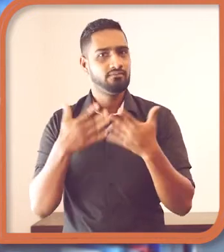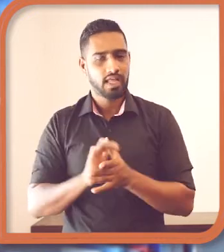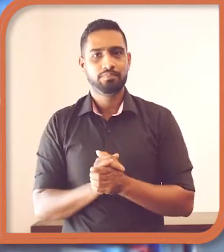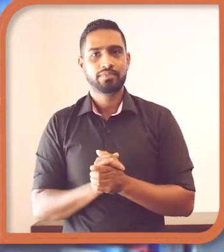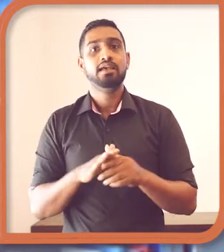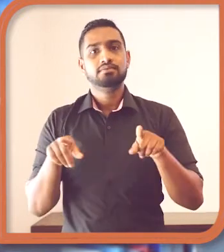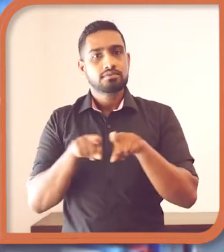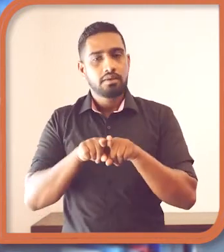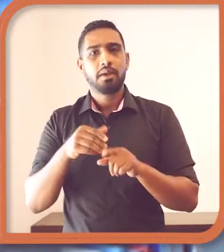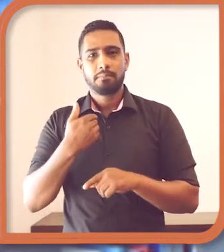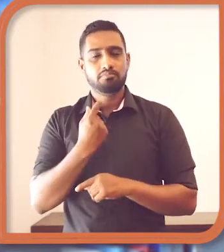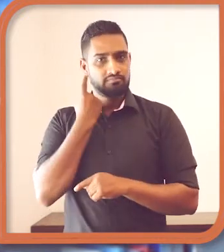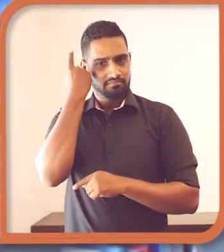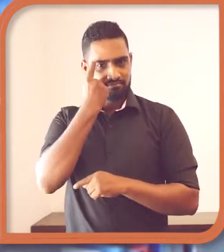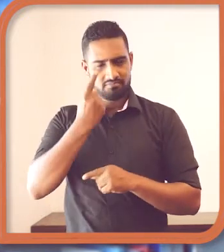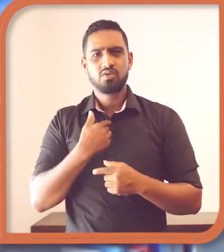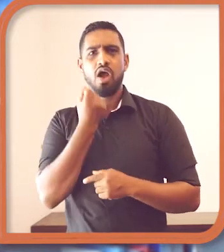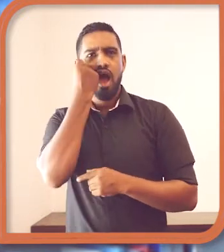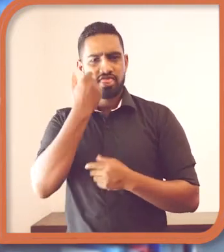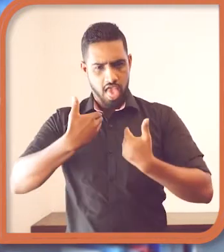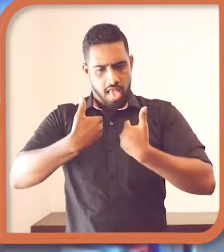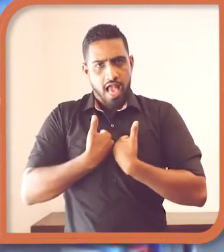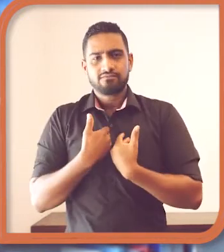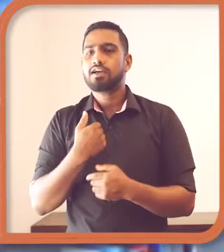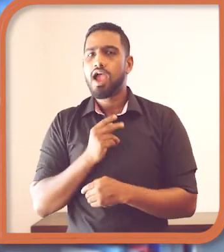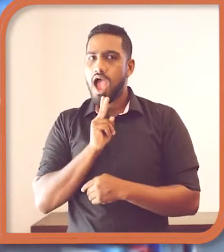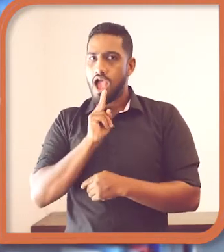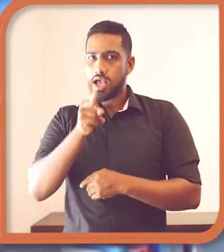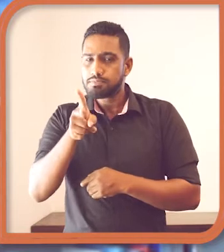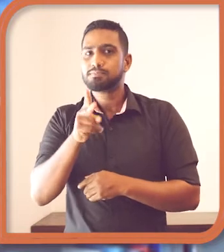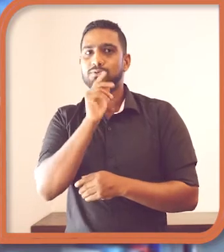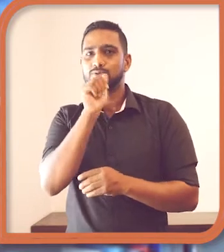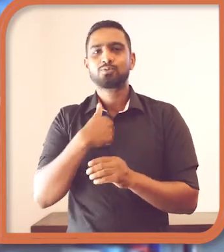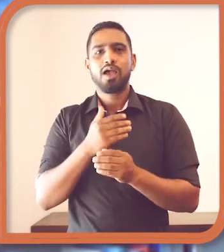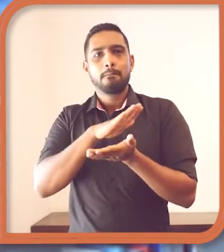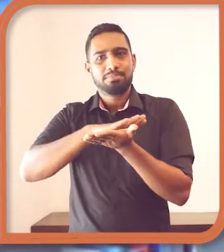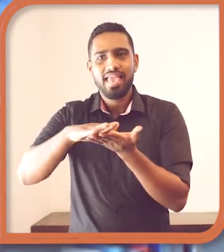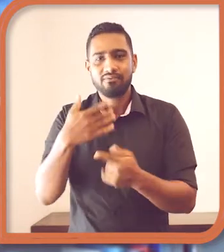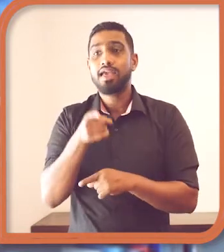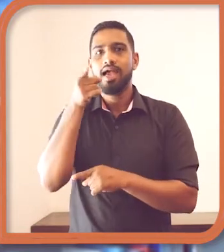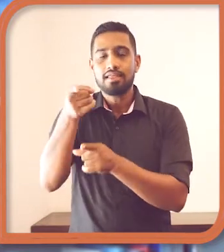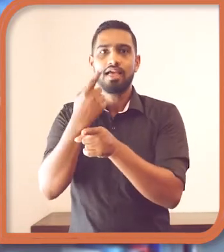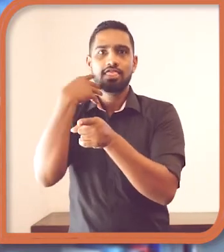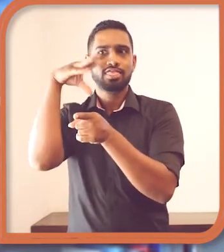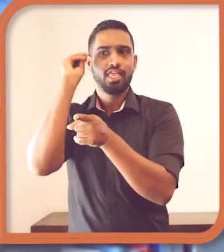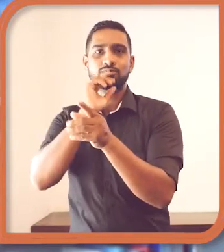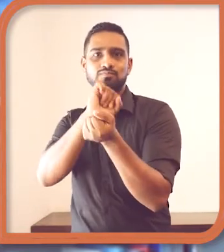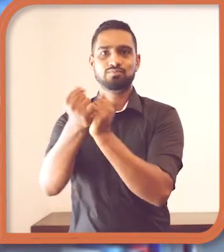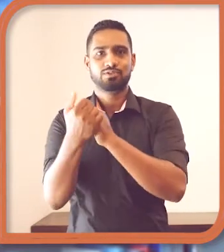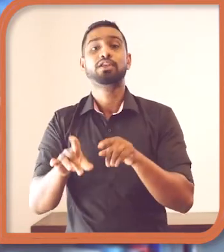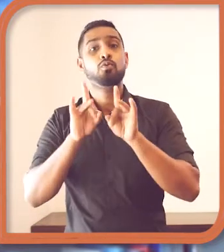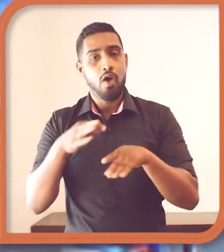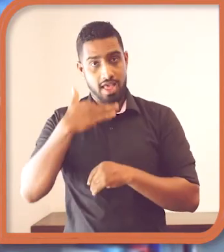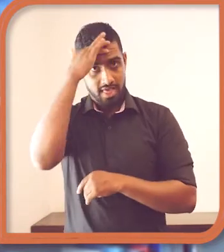that the way that I deliver the knowledge and the ideas that I have to other people that have an impact on them.